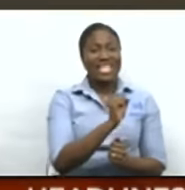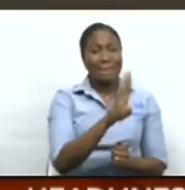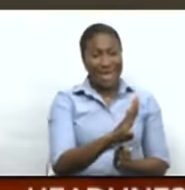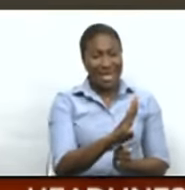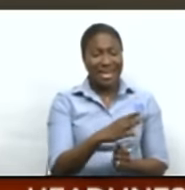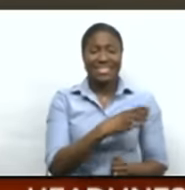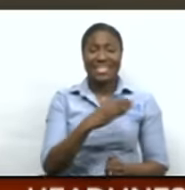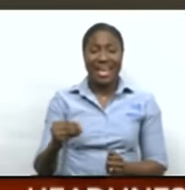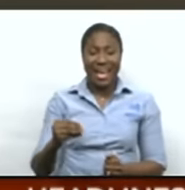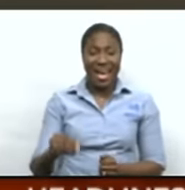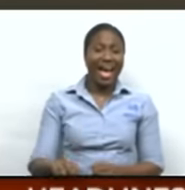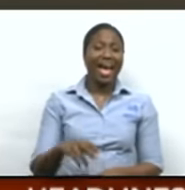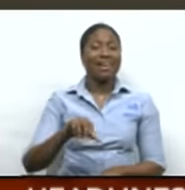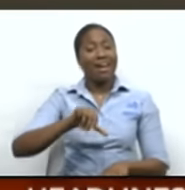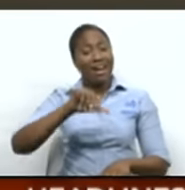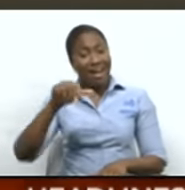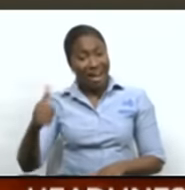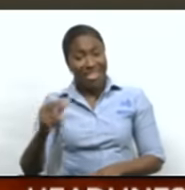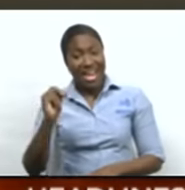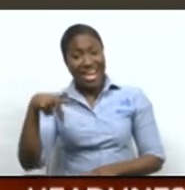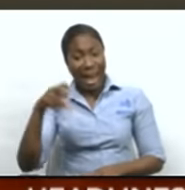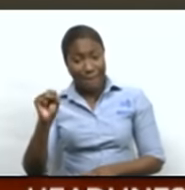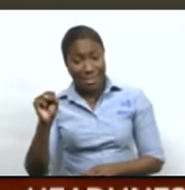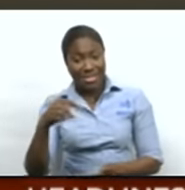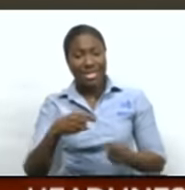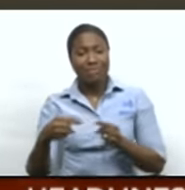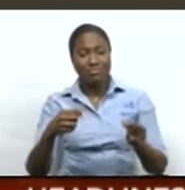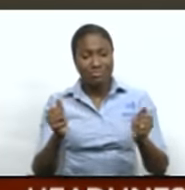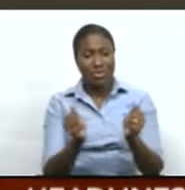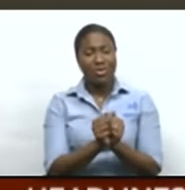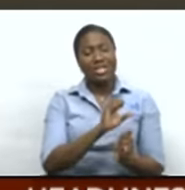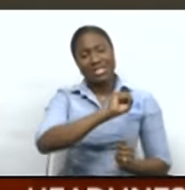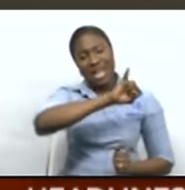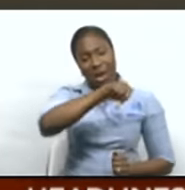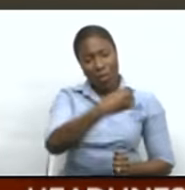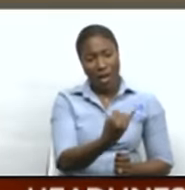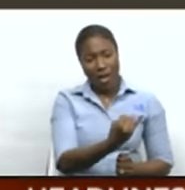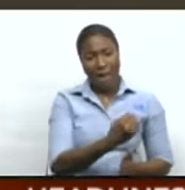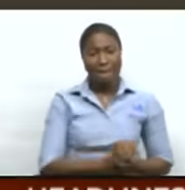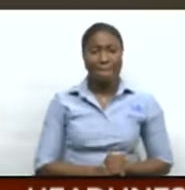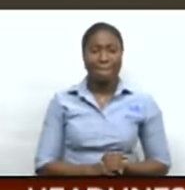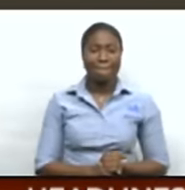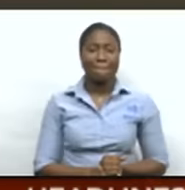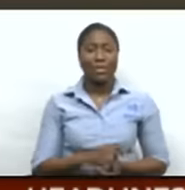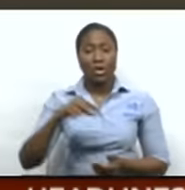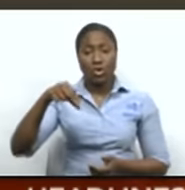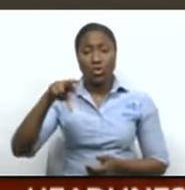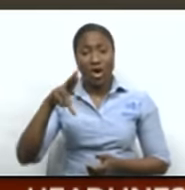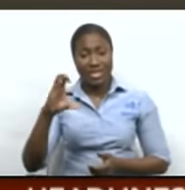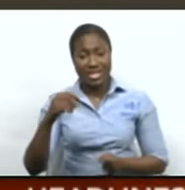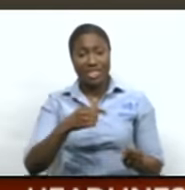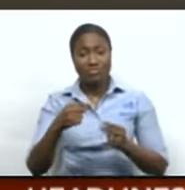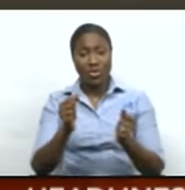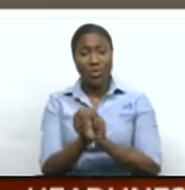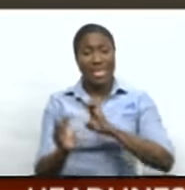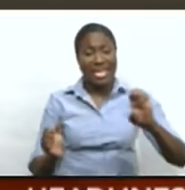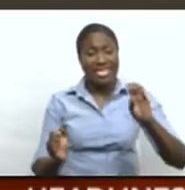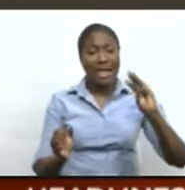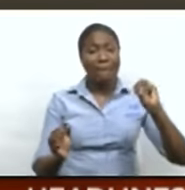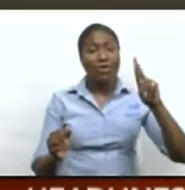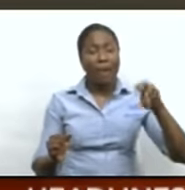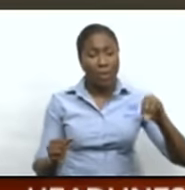while another south team, Naparima College, also heads north to face San Juan. QRC will host East Mucorapo,